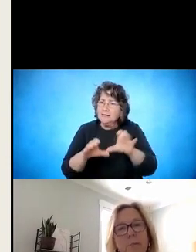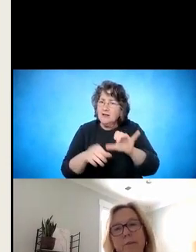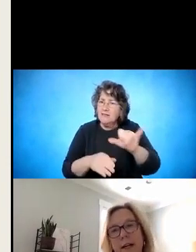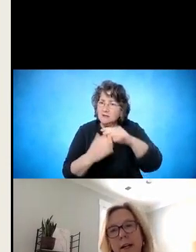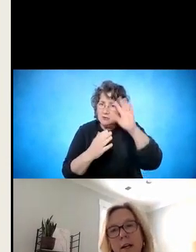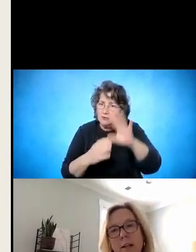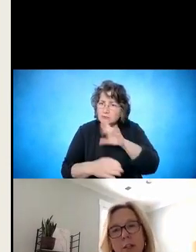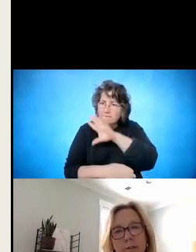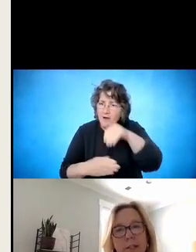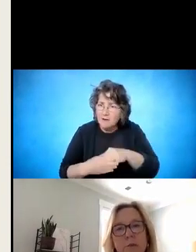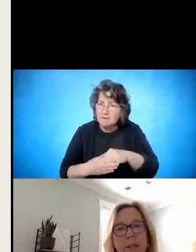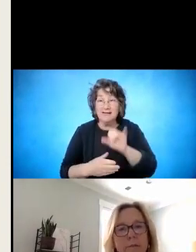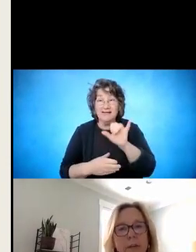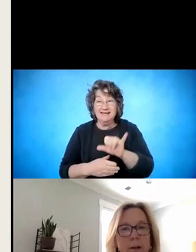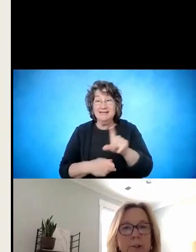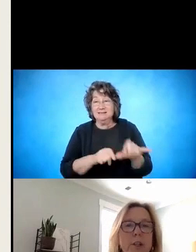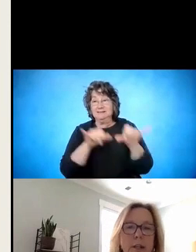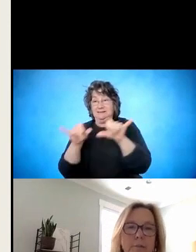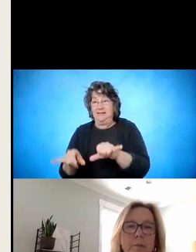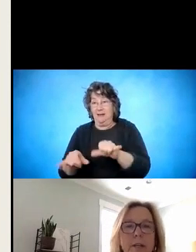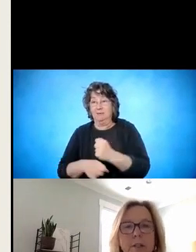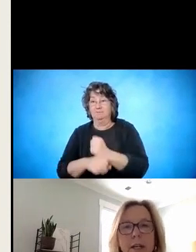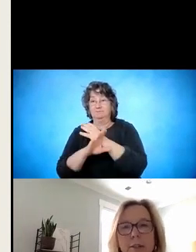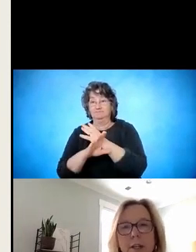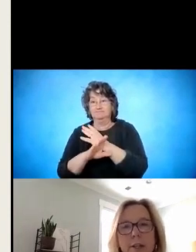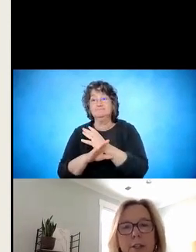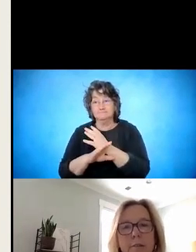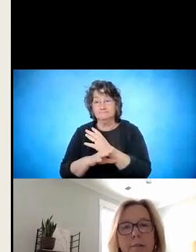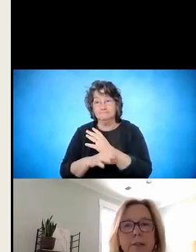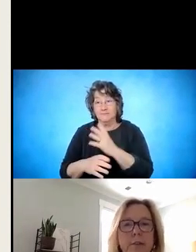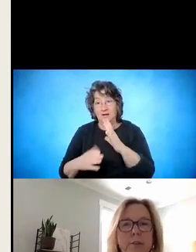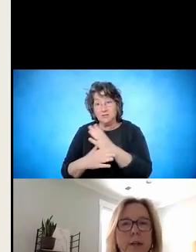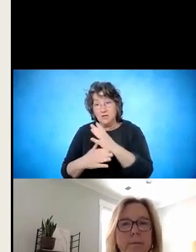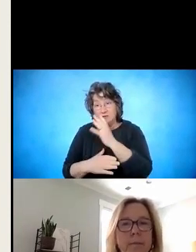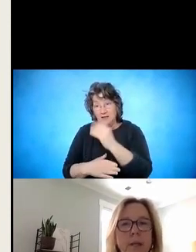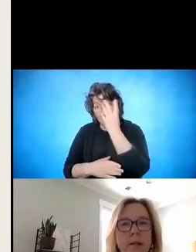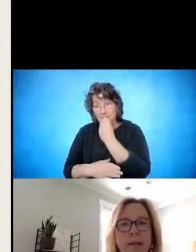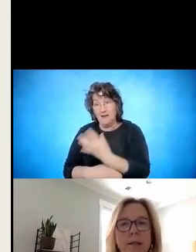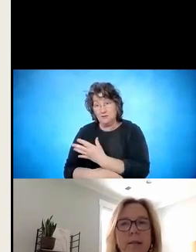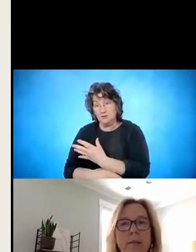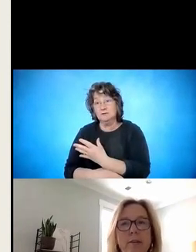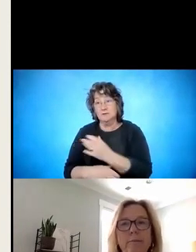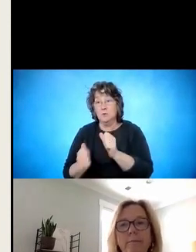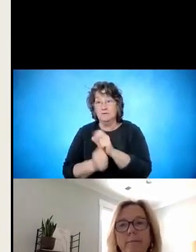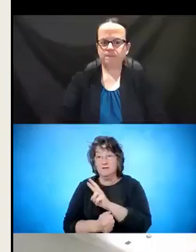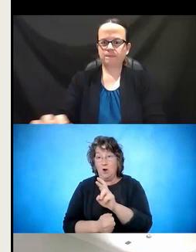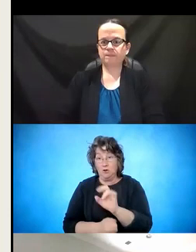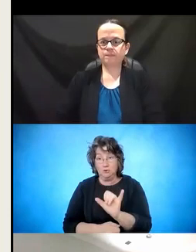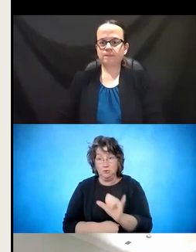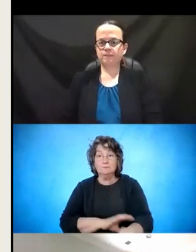as we're providing services within VR, share that information to education and vice versa. Next slide, Michael.